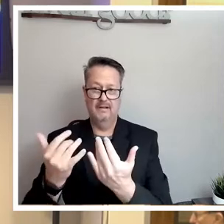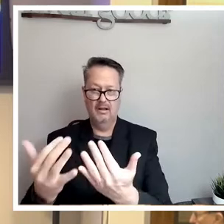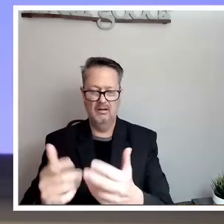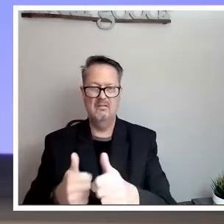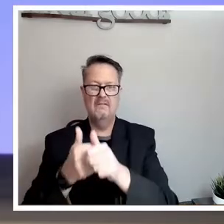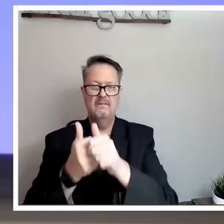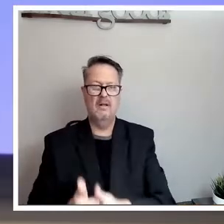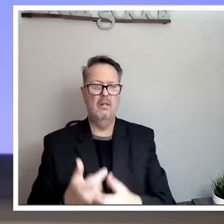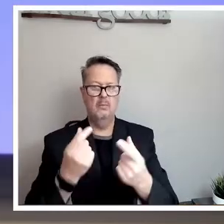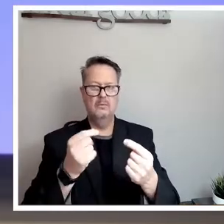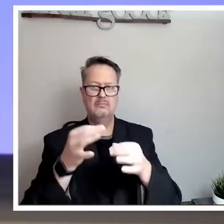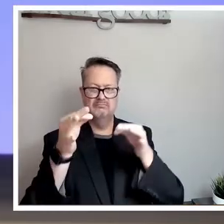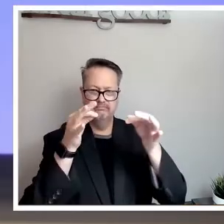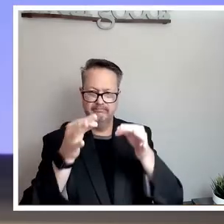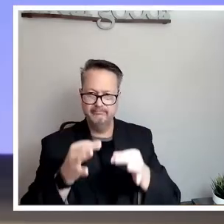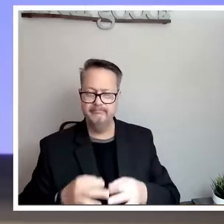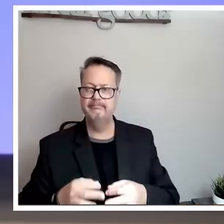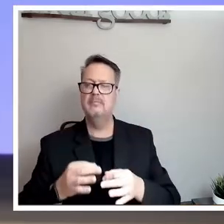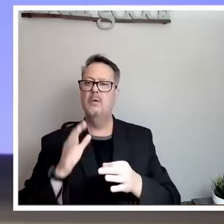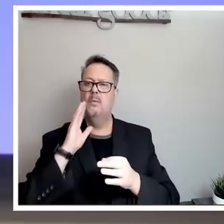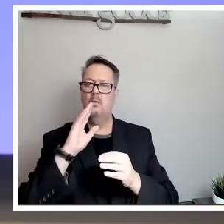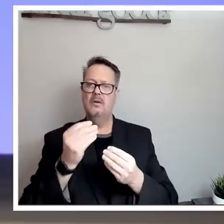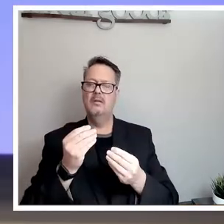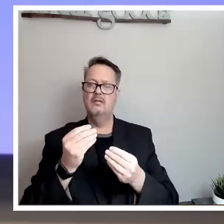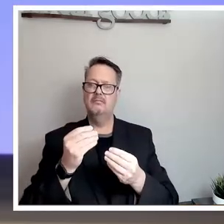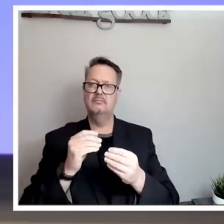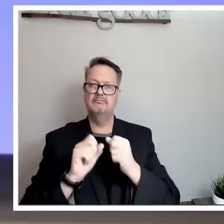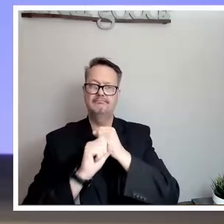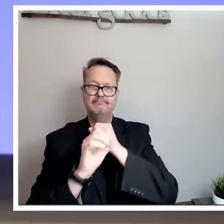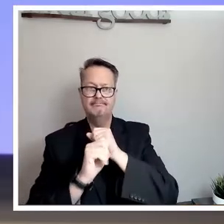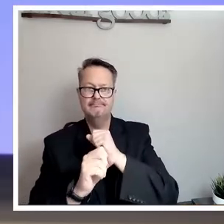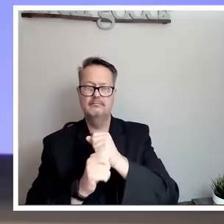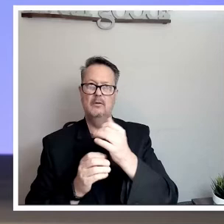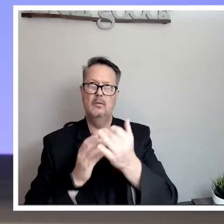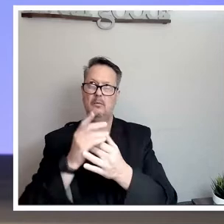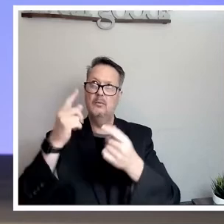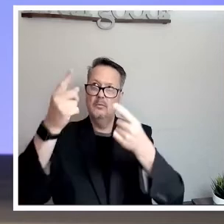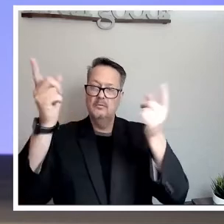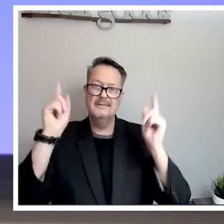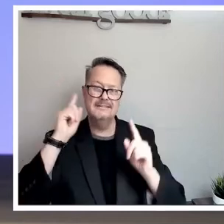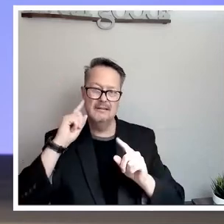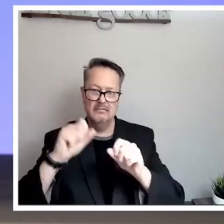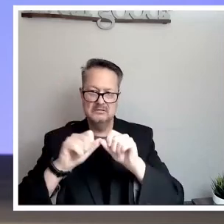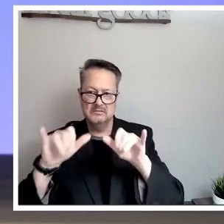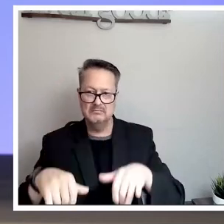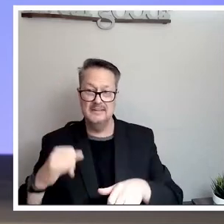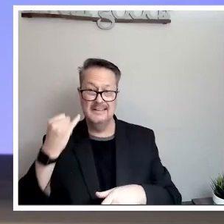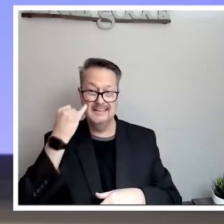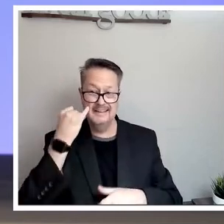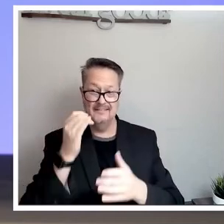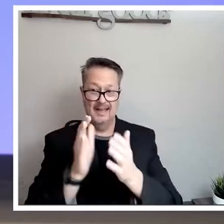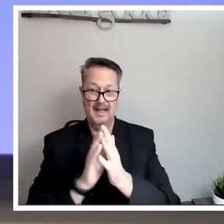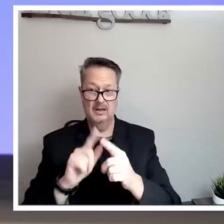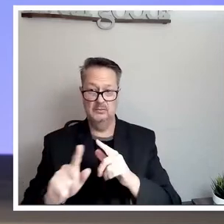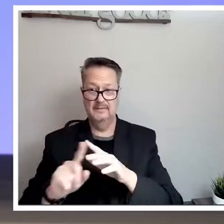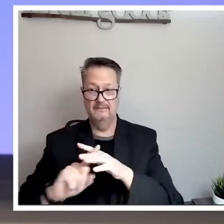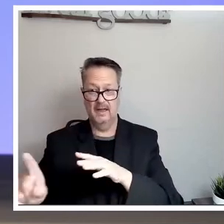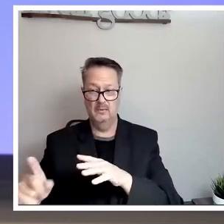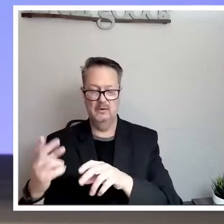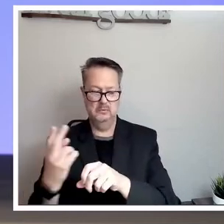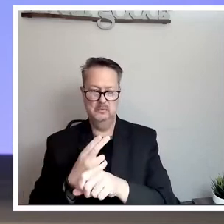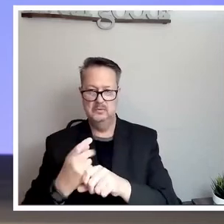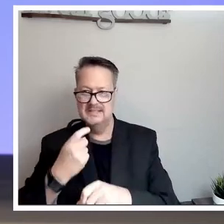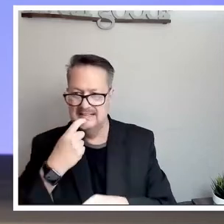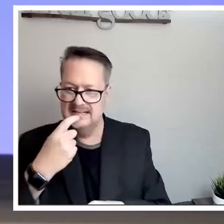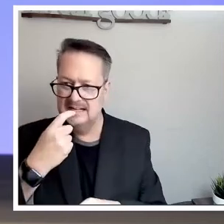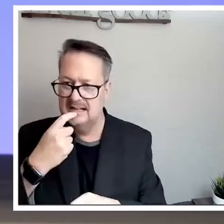in the announcement delivered through the PA system. If asked to evacuate, use the glass doors exiting out the